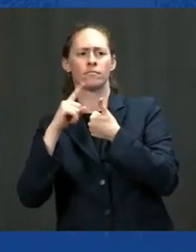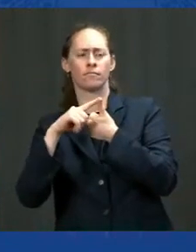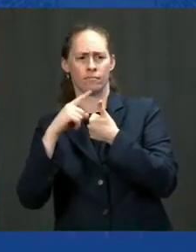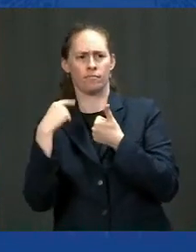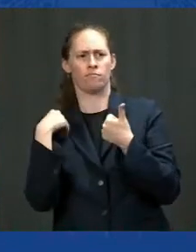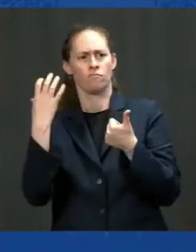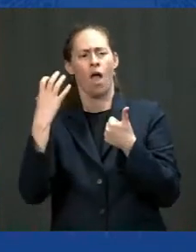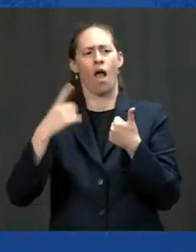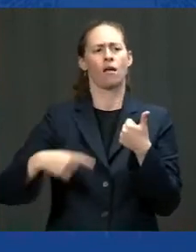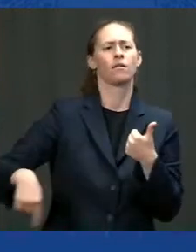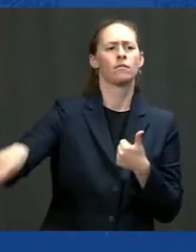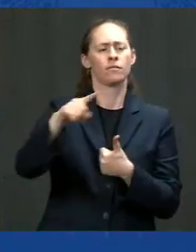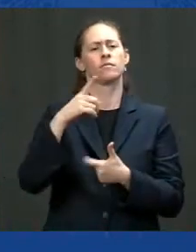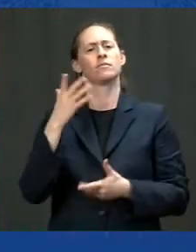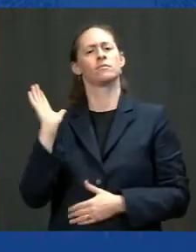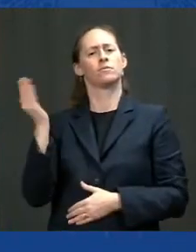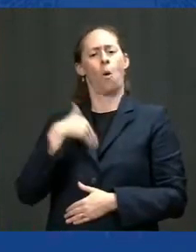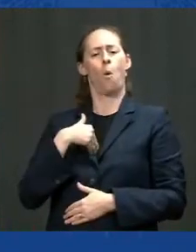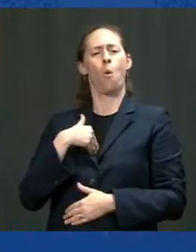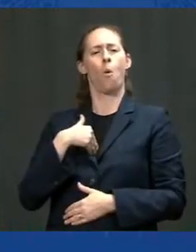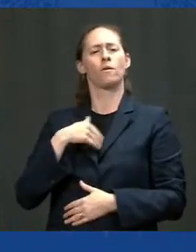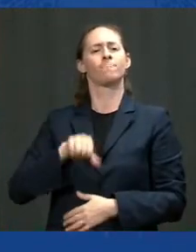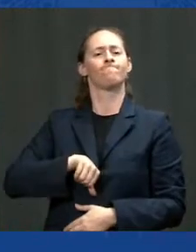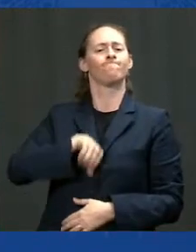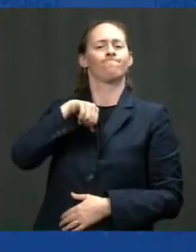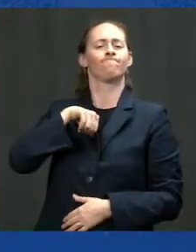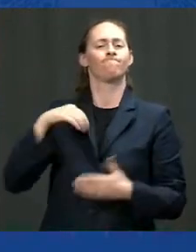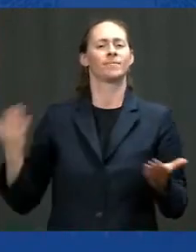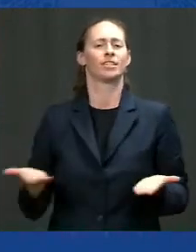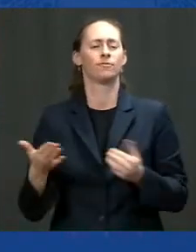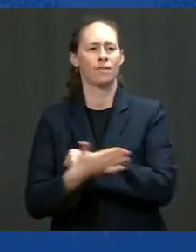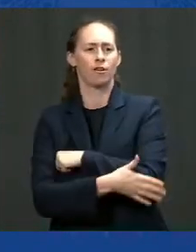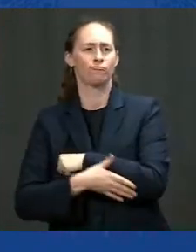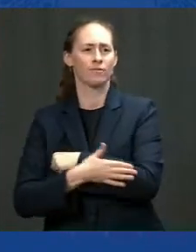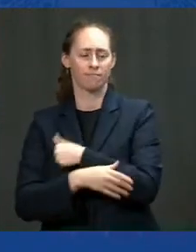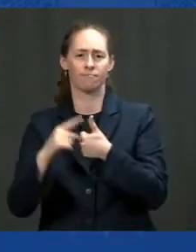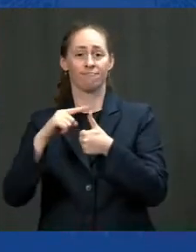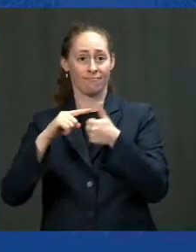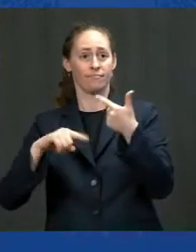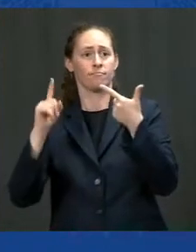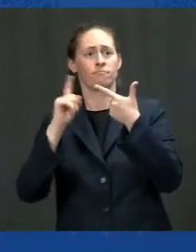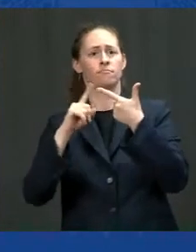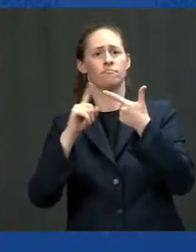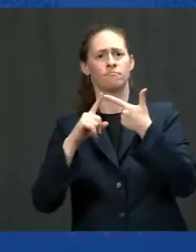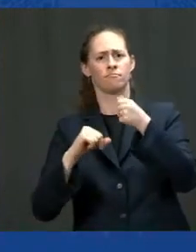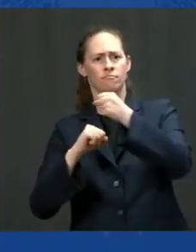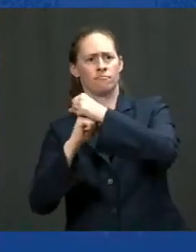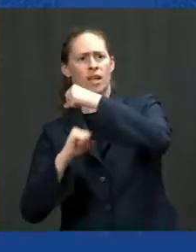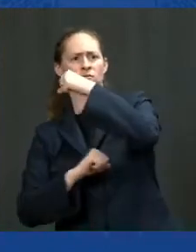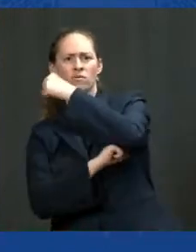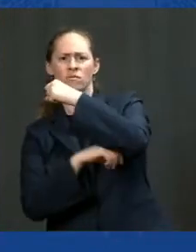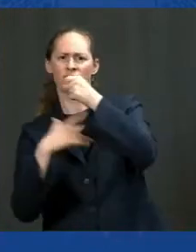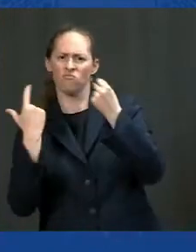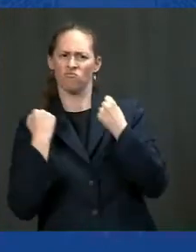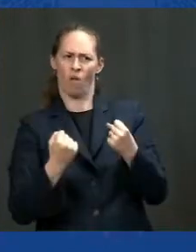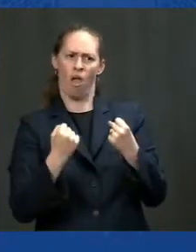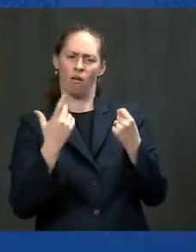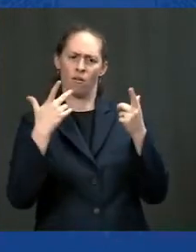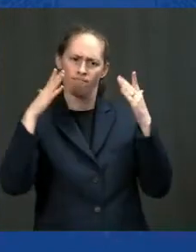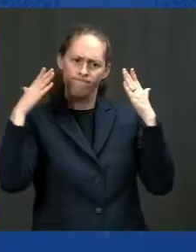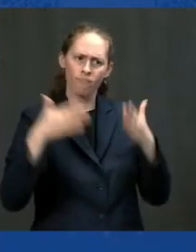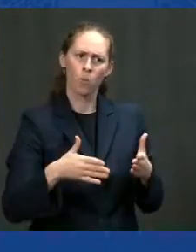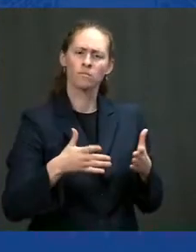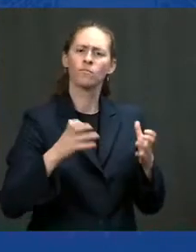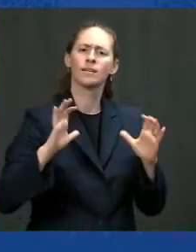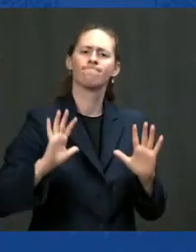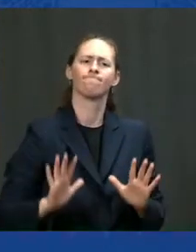secondly to rebuild the backbone of the country hard-working middle-class folks